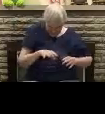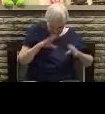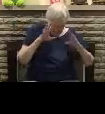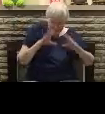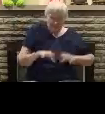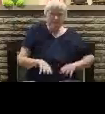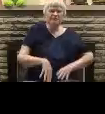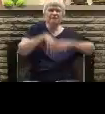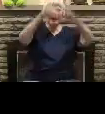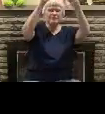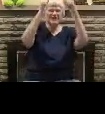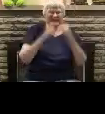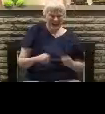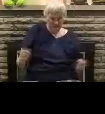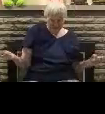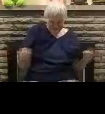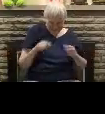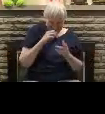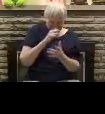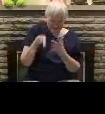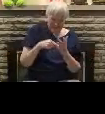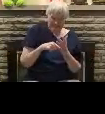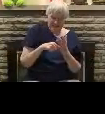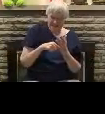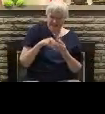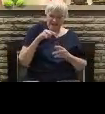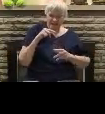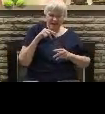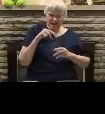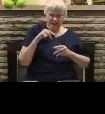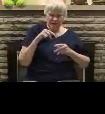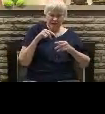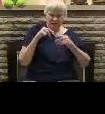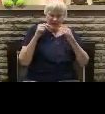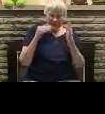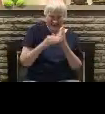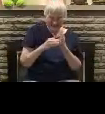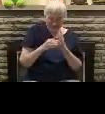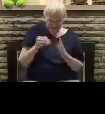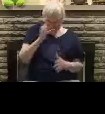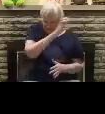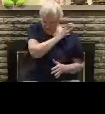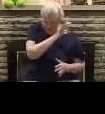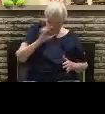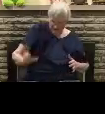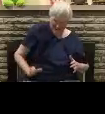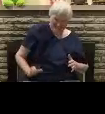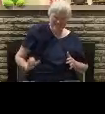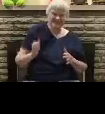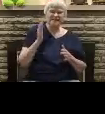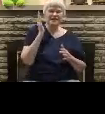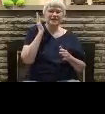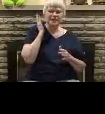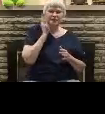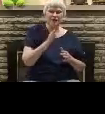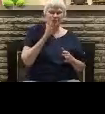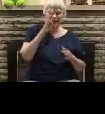again, the rapture puts the final act on, and that man of sin be revealed, the son of perdition. Now it doesn't mean like